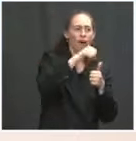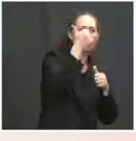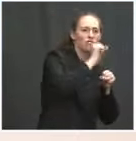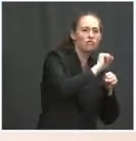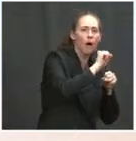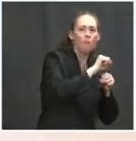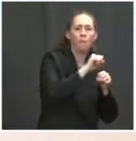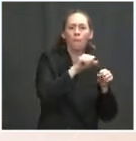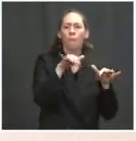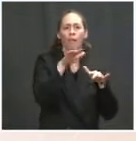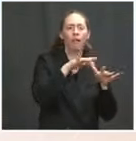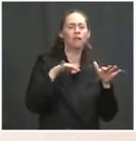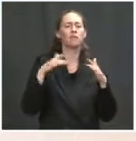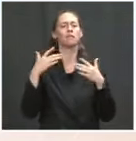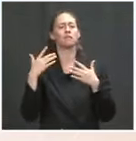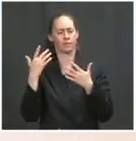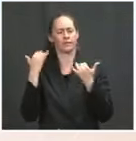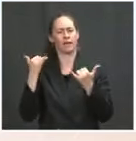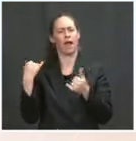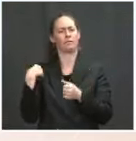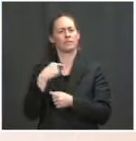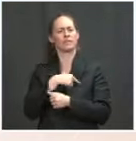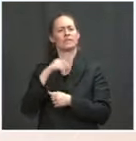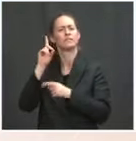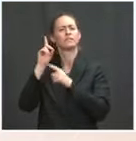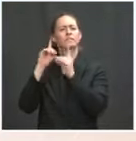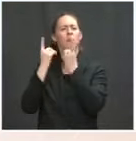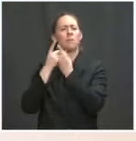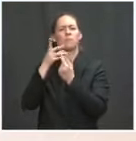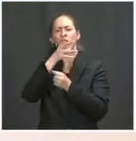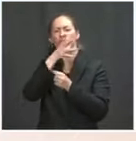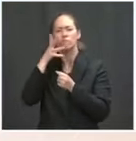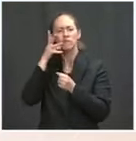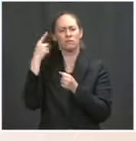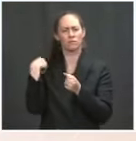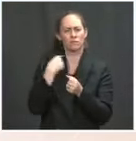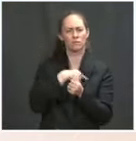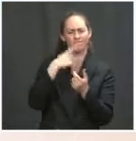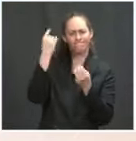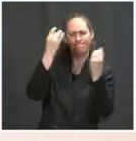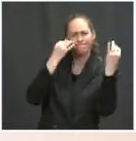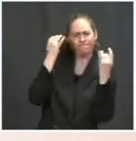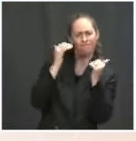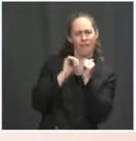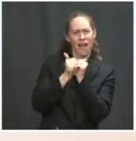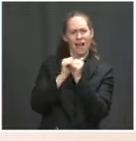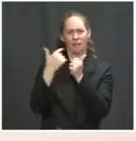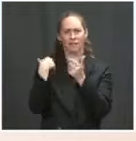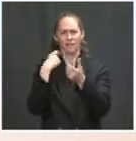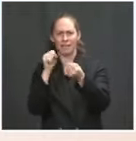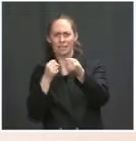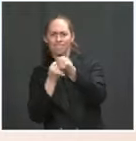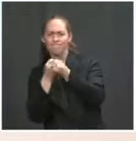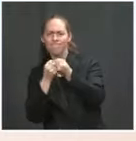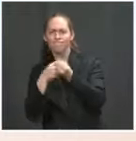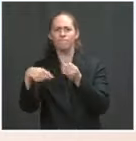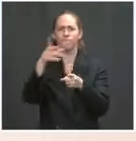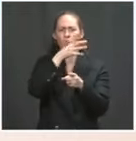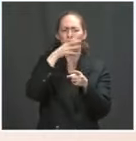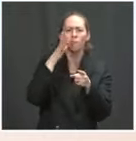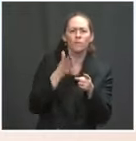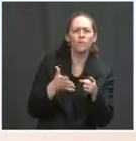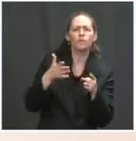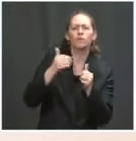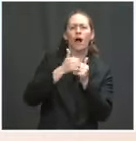markets. Climate provides that opportunity. Whether it's a fund, whether it's conservation resources, whether it's